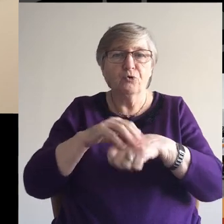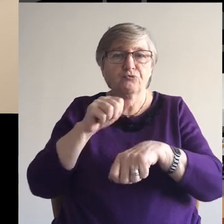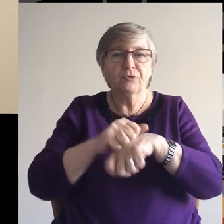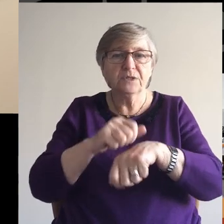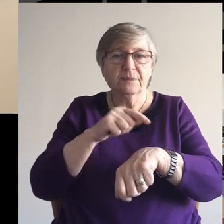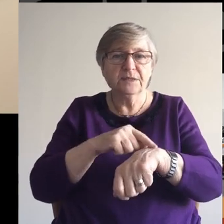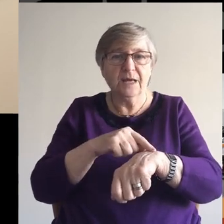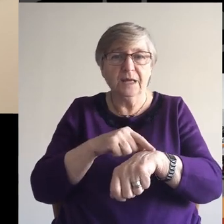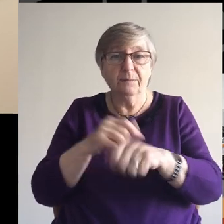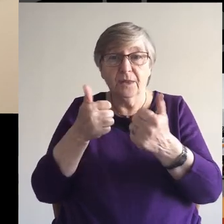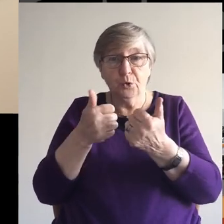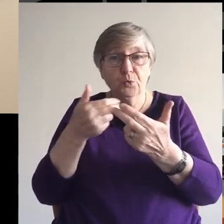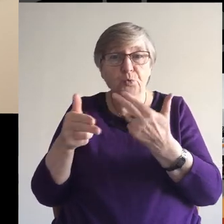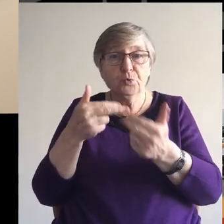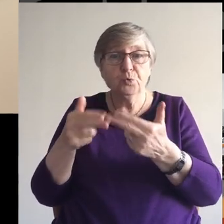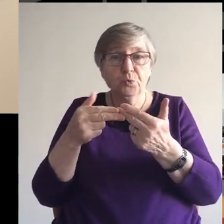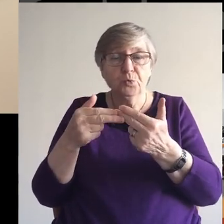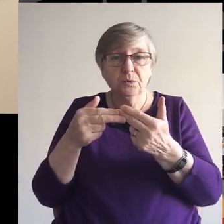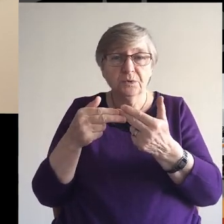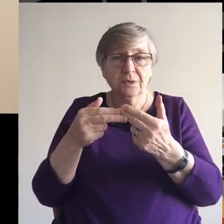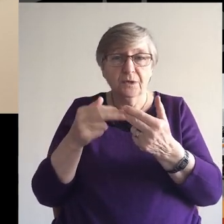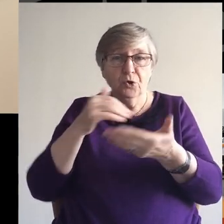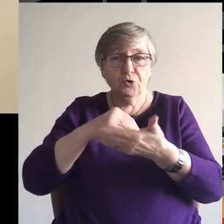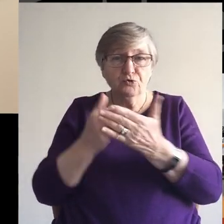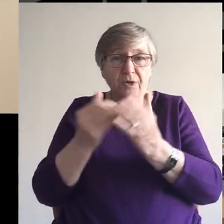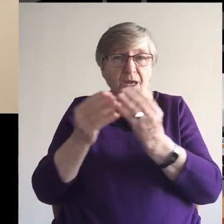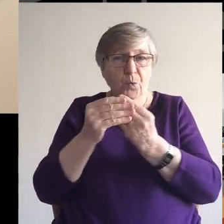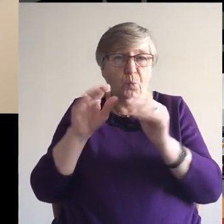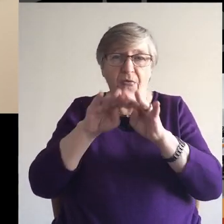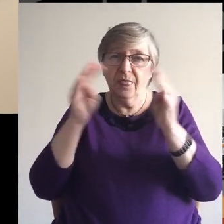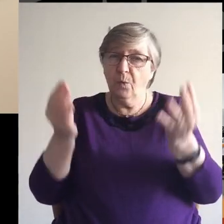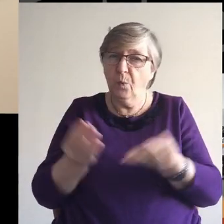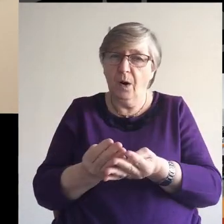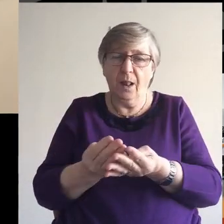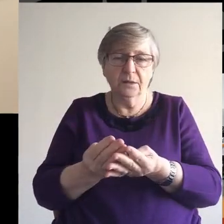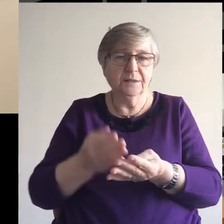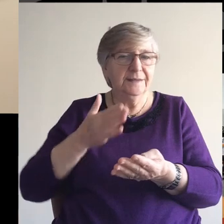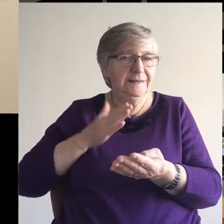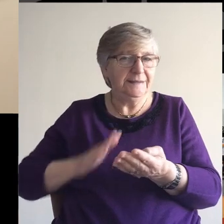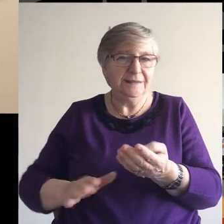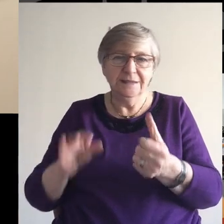Christmas with a world that's crying out for answers.